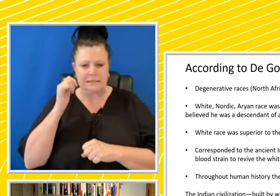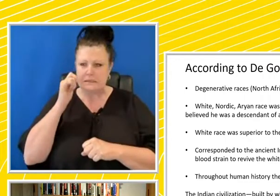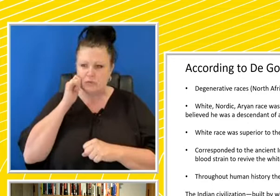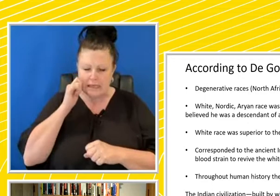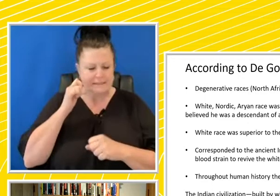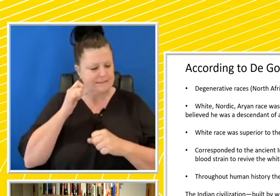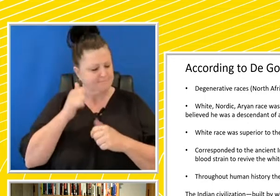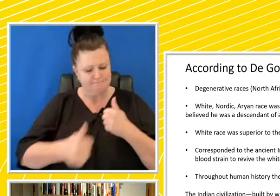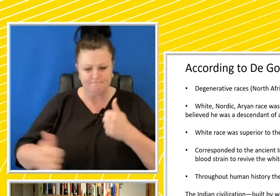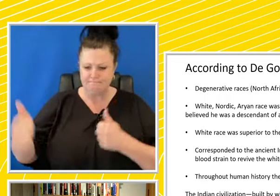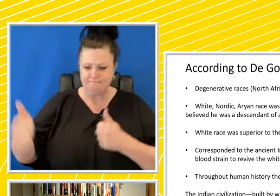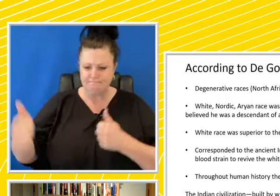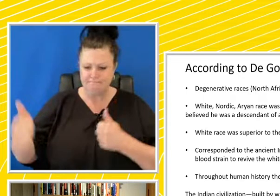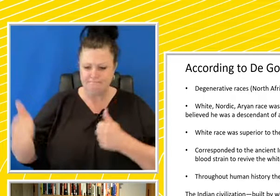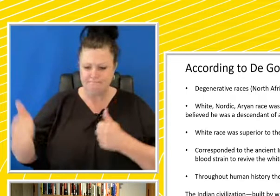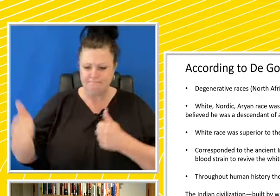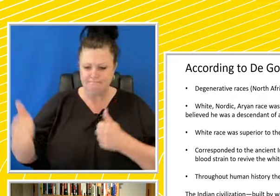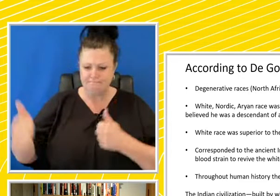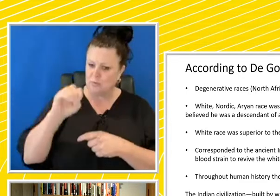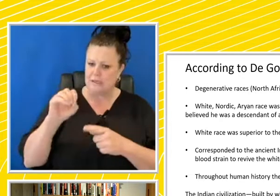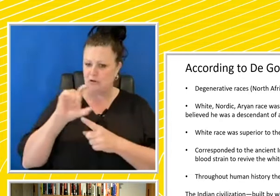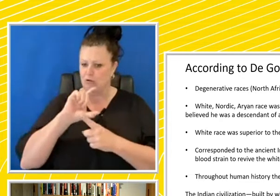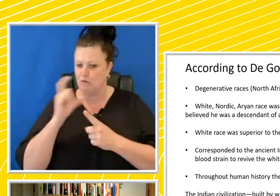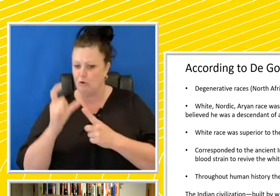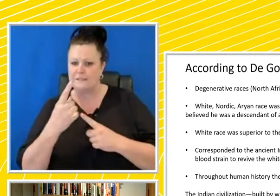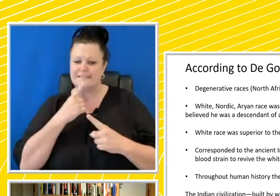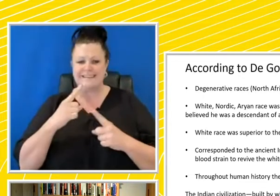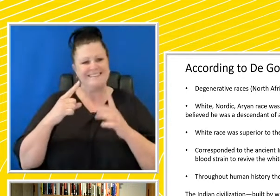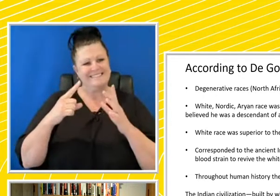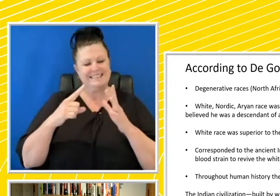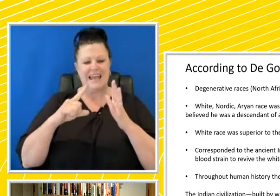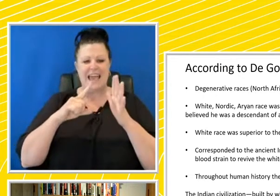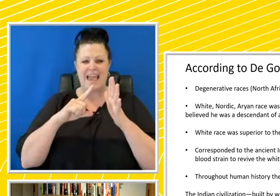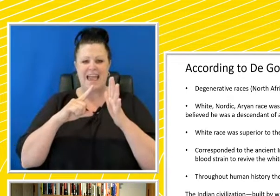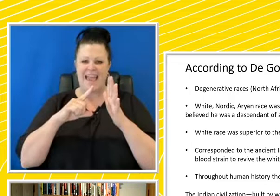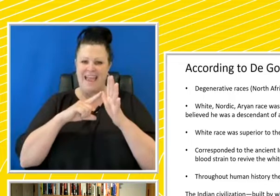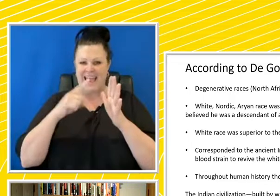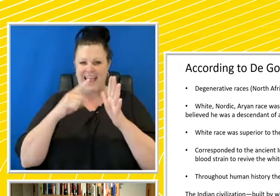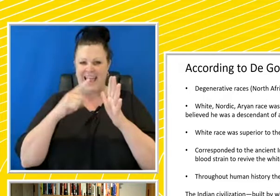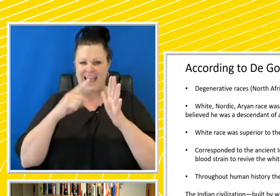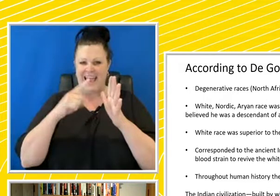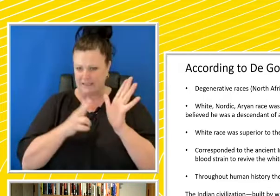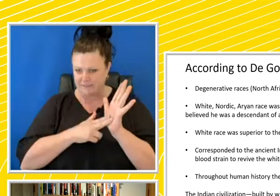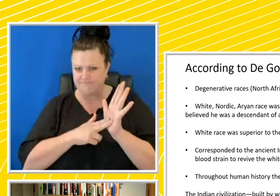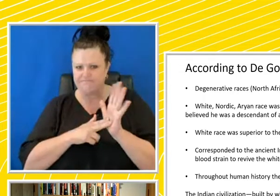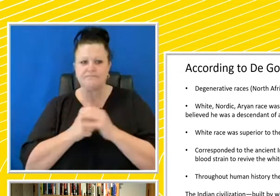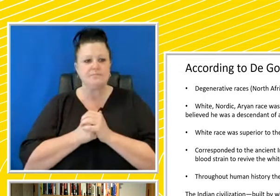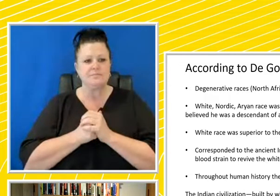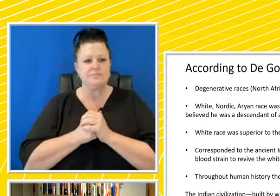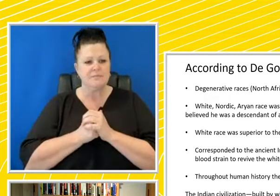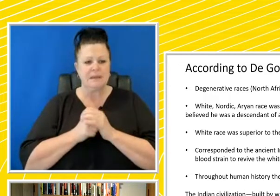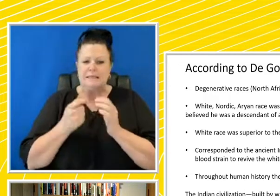corresponded to this ancient Indo-European culture known as Aryan. And Germany, he argued, had just enough